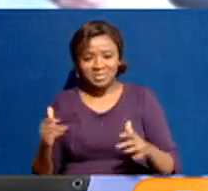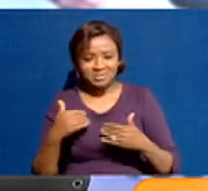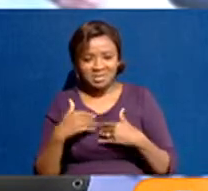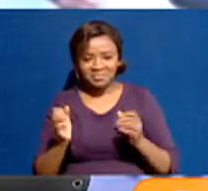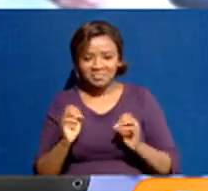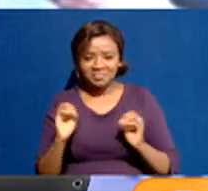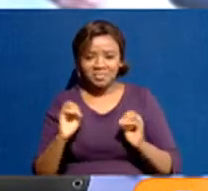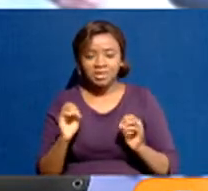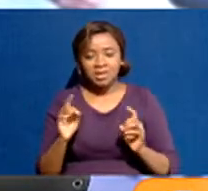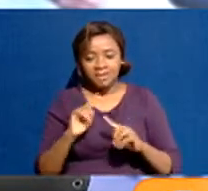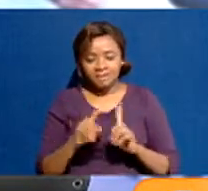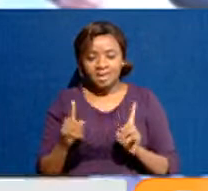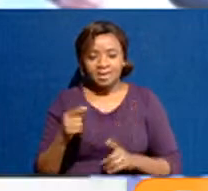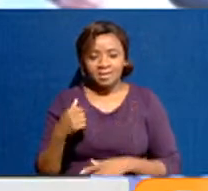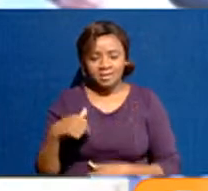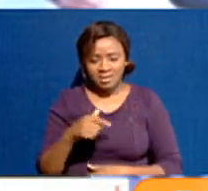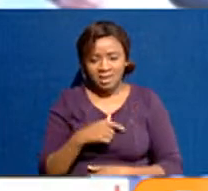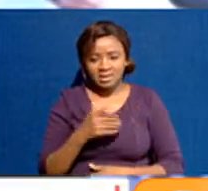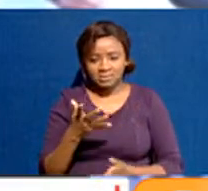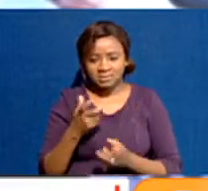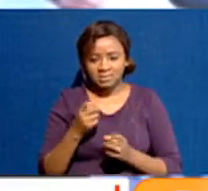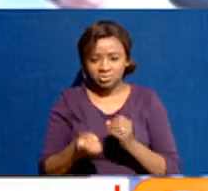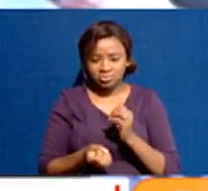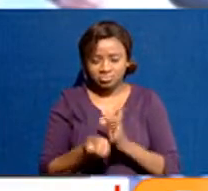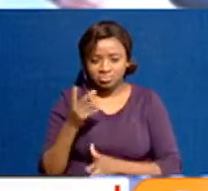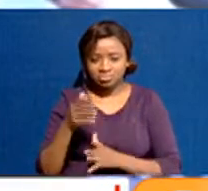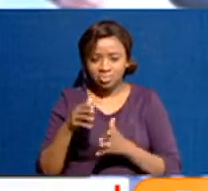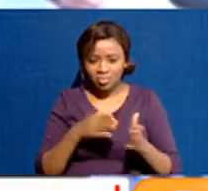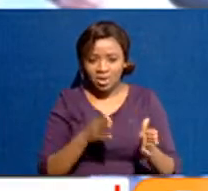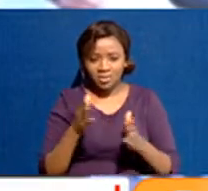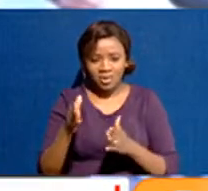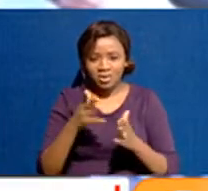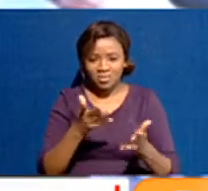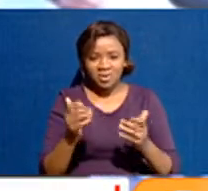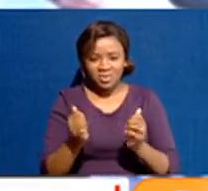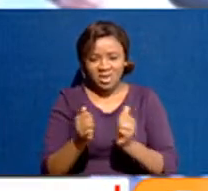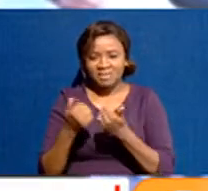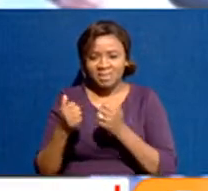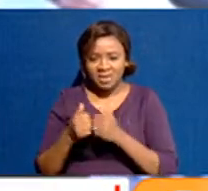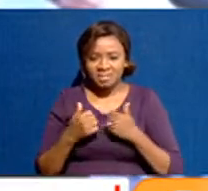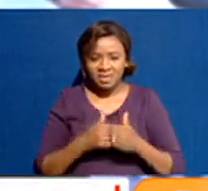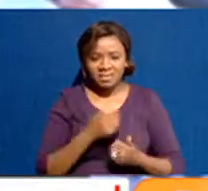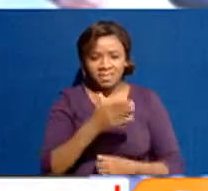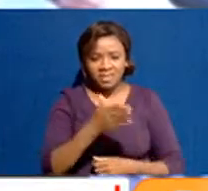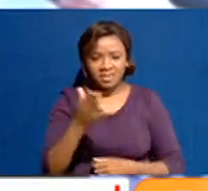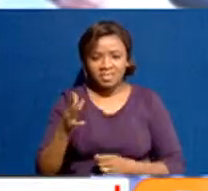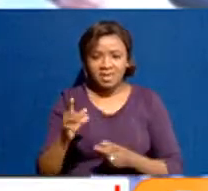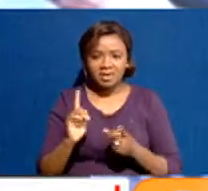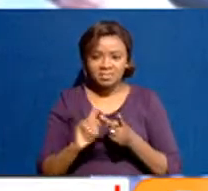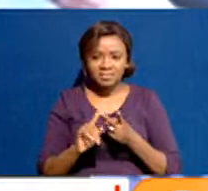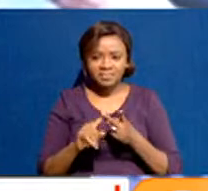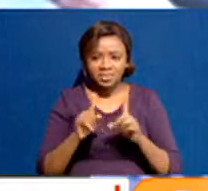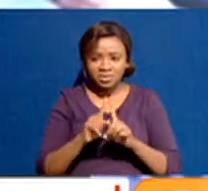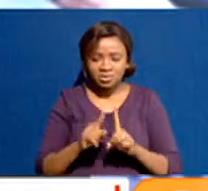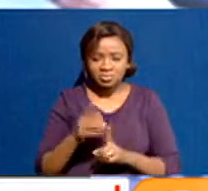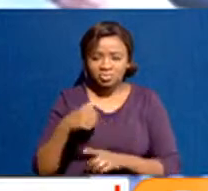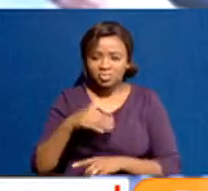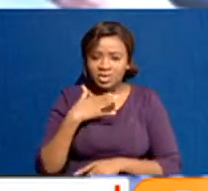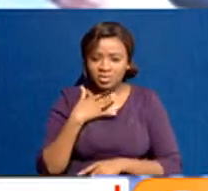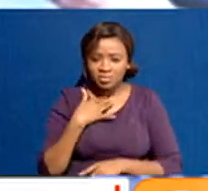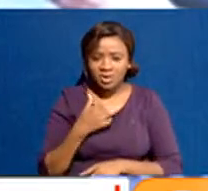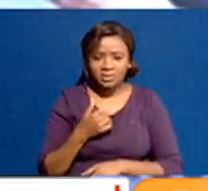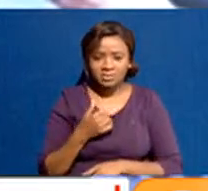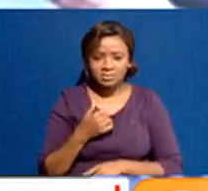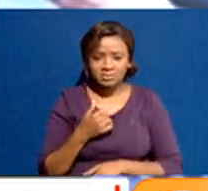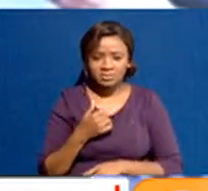Ours, of course, is to activate. have mechanisms, of course, within the ground that can be able to put the fire off, so